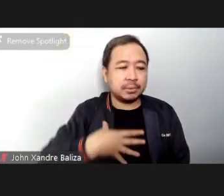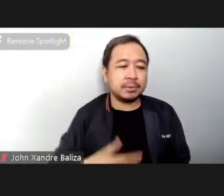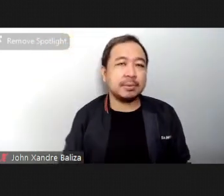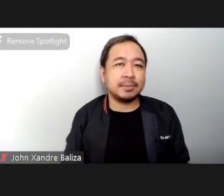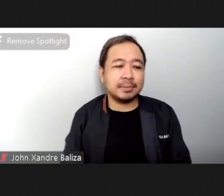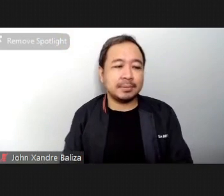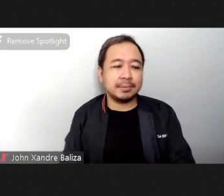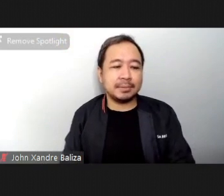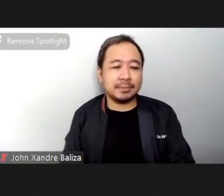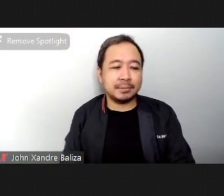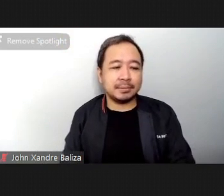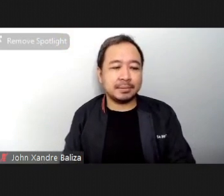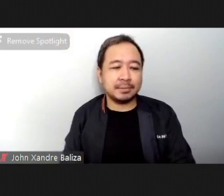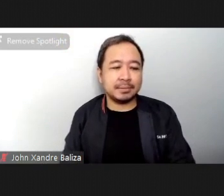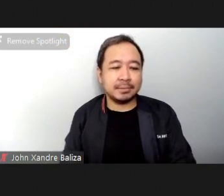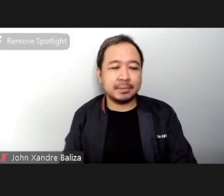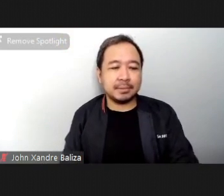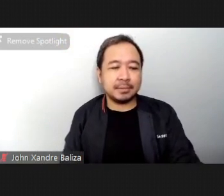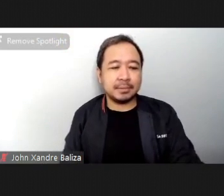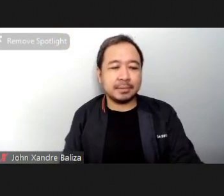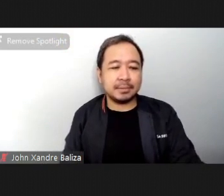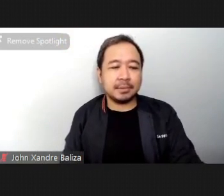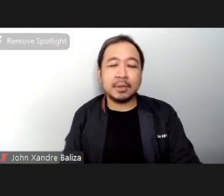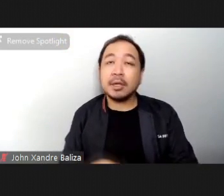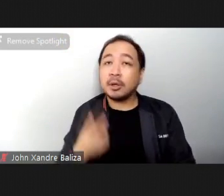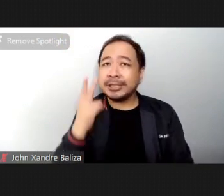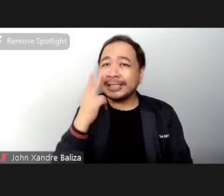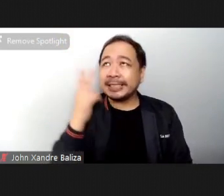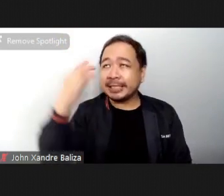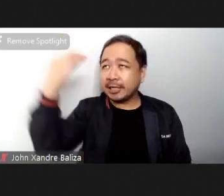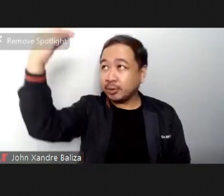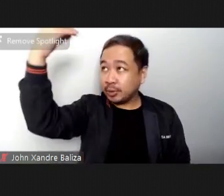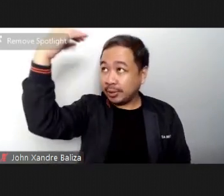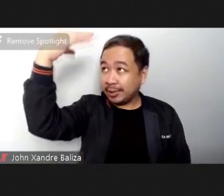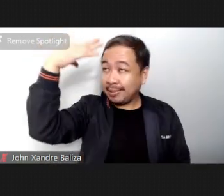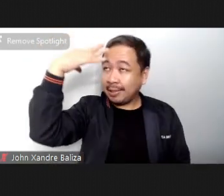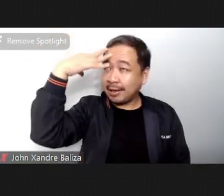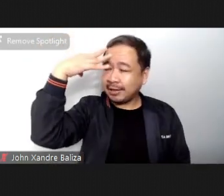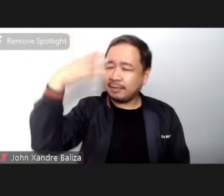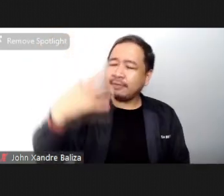And just feeling this light as it shines on you.